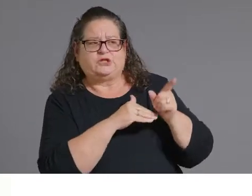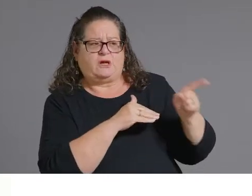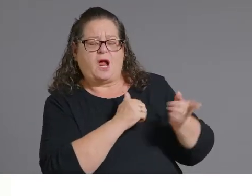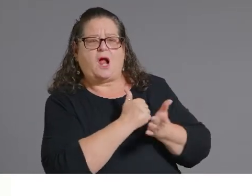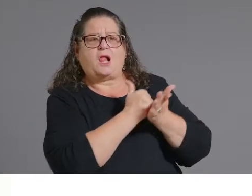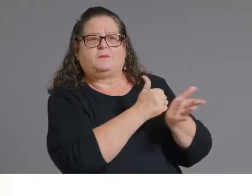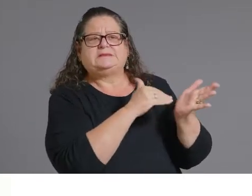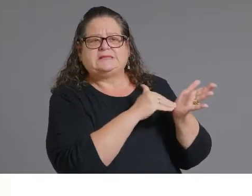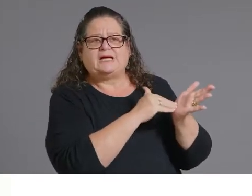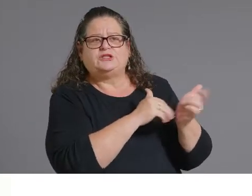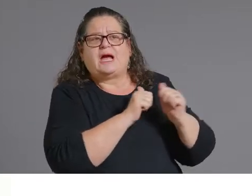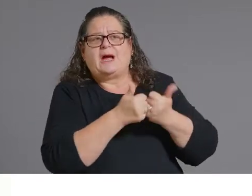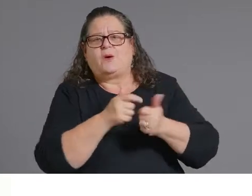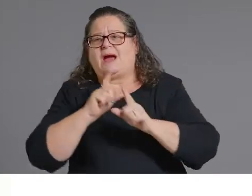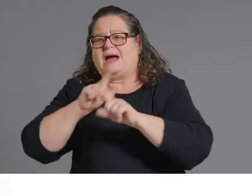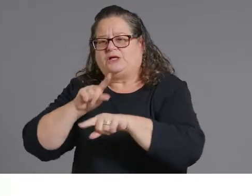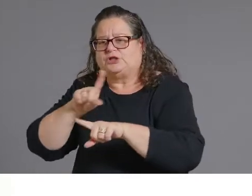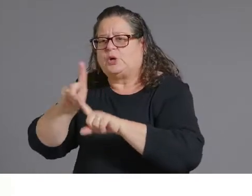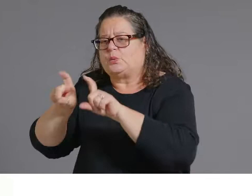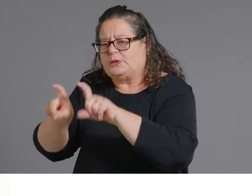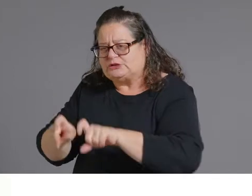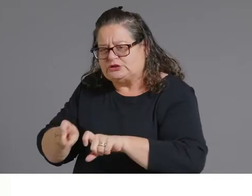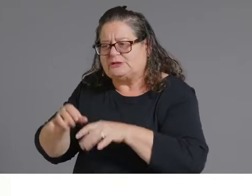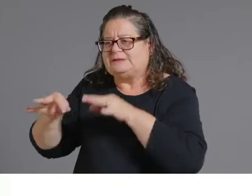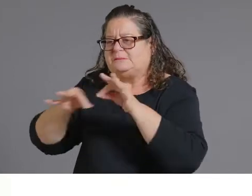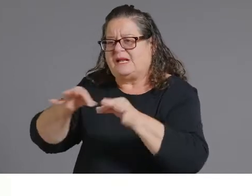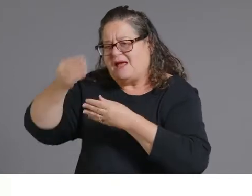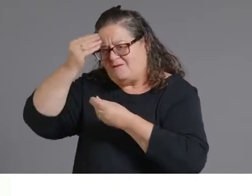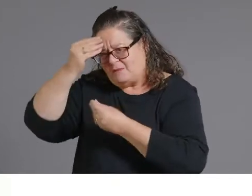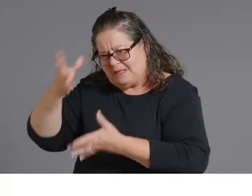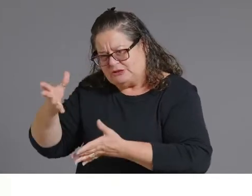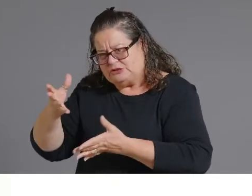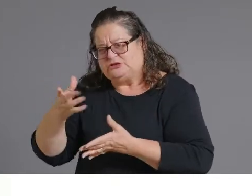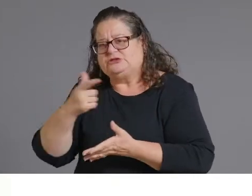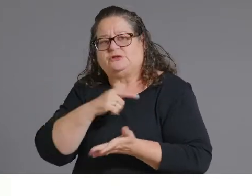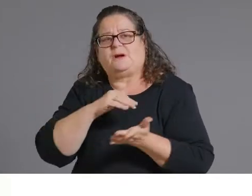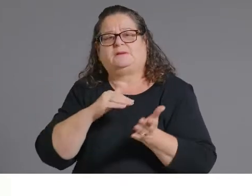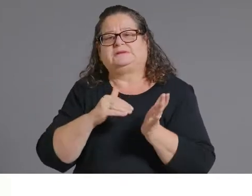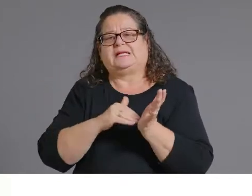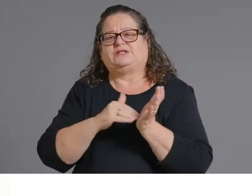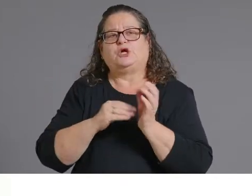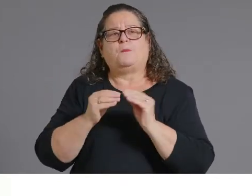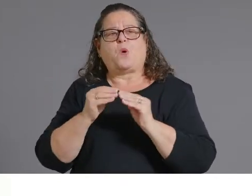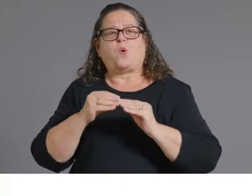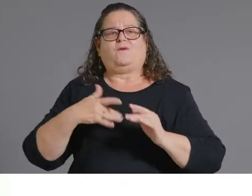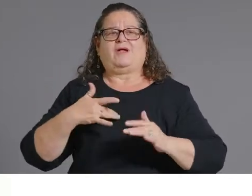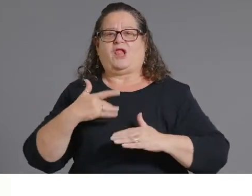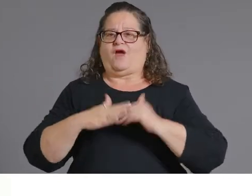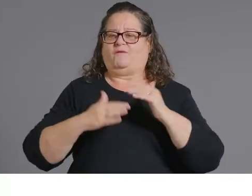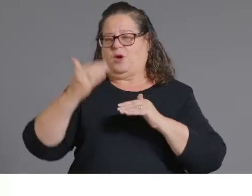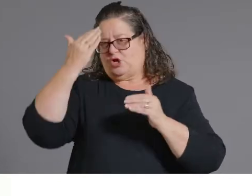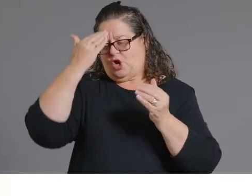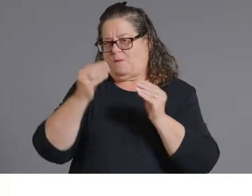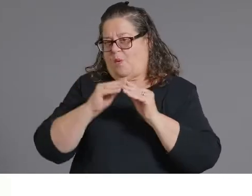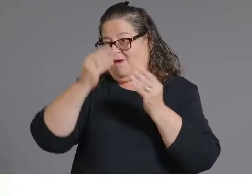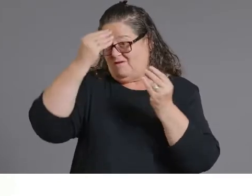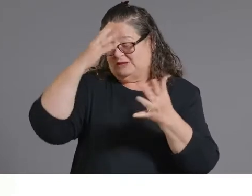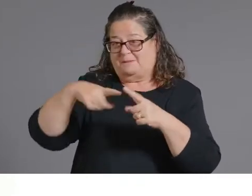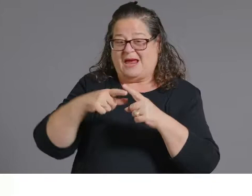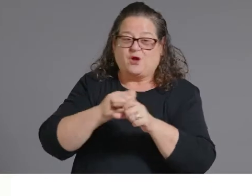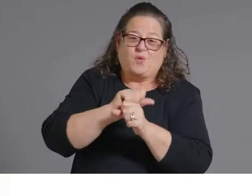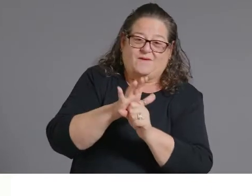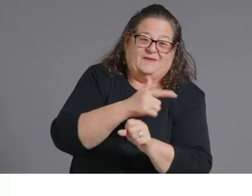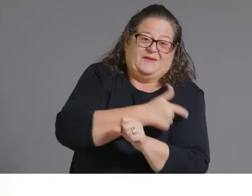about the vaccine so that they feel confident about recommending this and all of that can be found on our website at azdhs.gov.